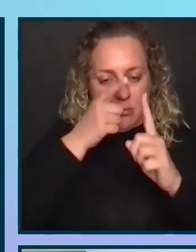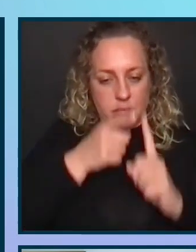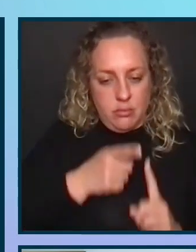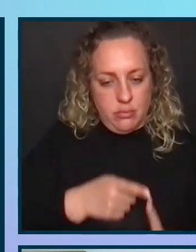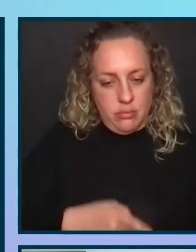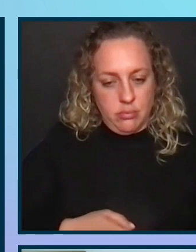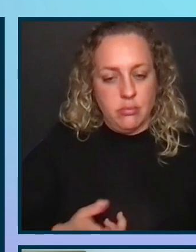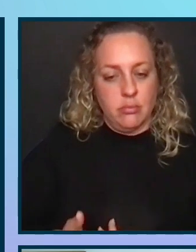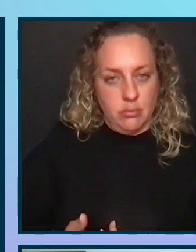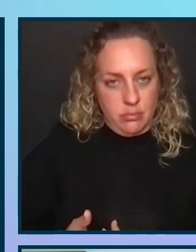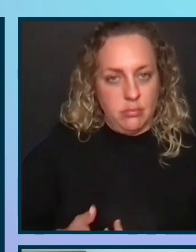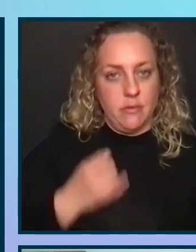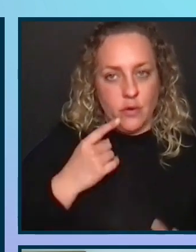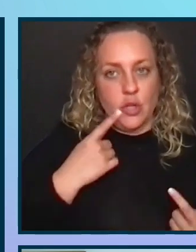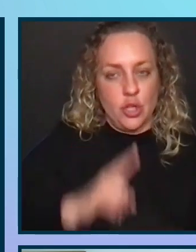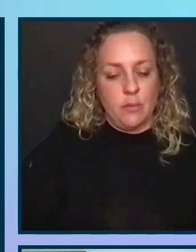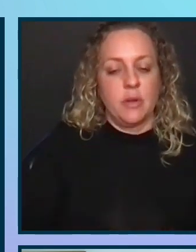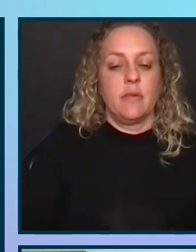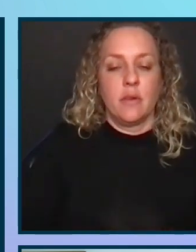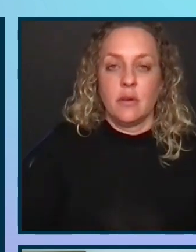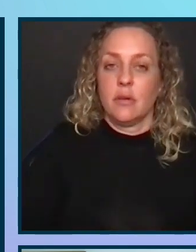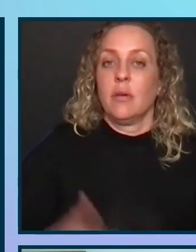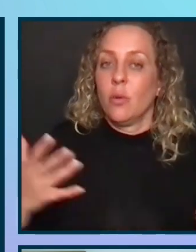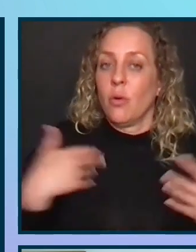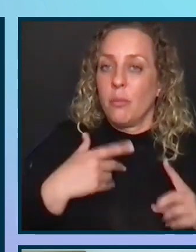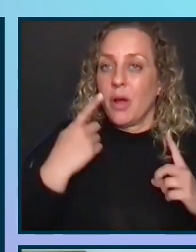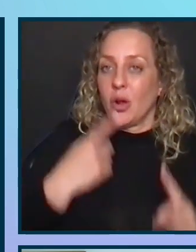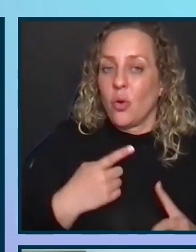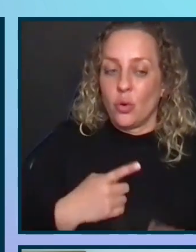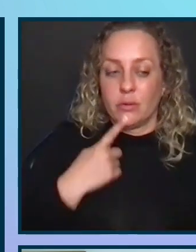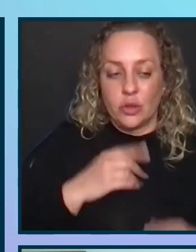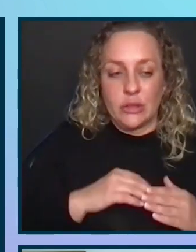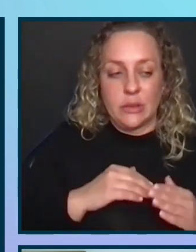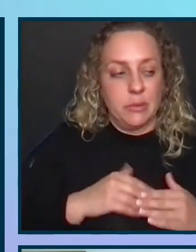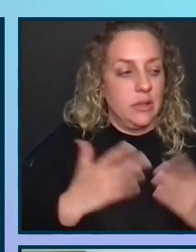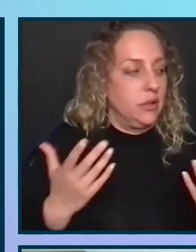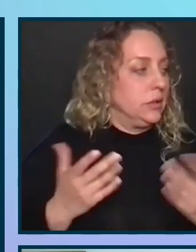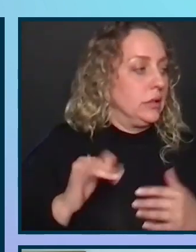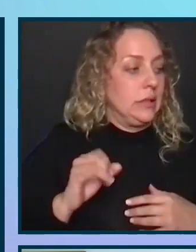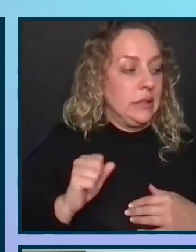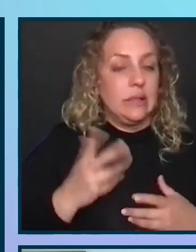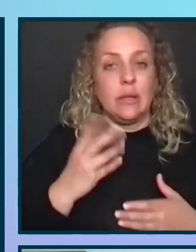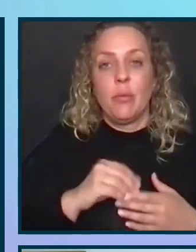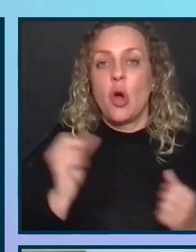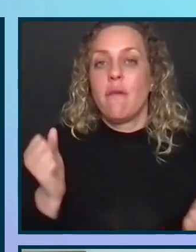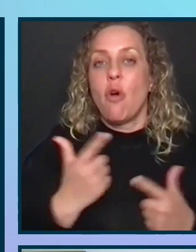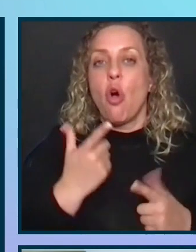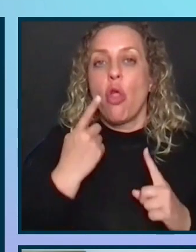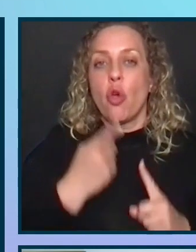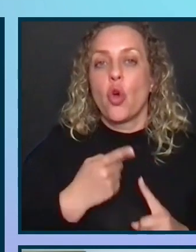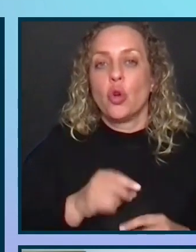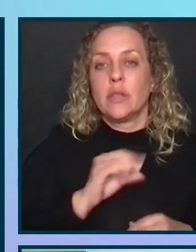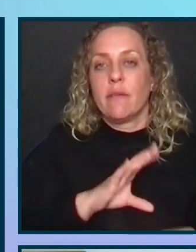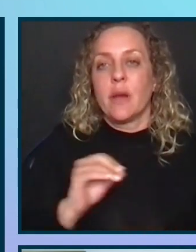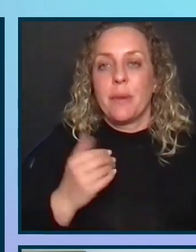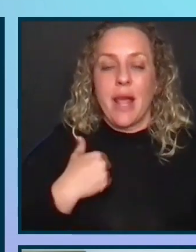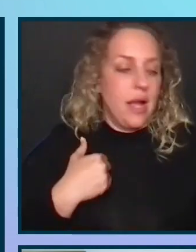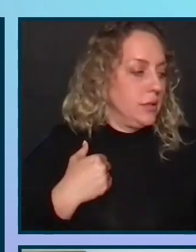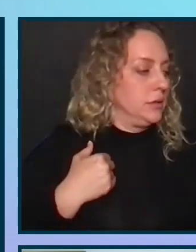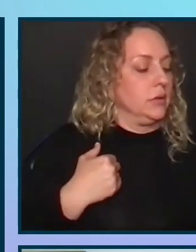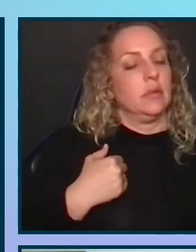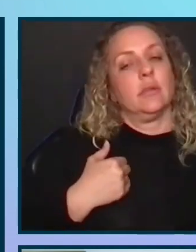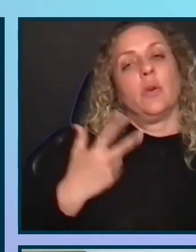goals and objectives. So what goals do I have for accessibility? Is accessibility part of all the goals that the company has?